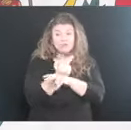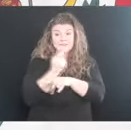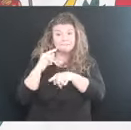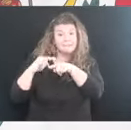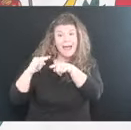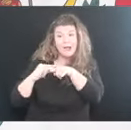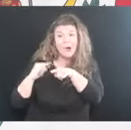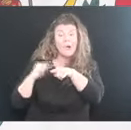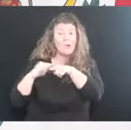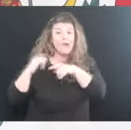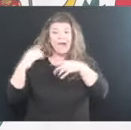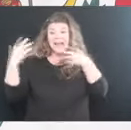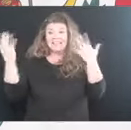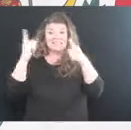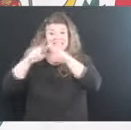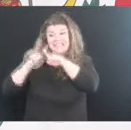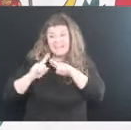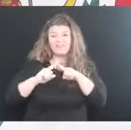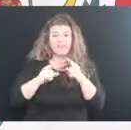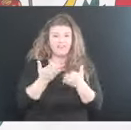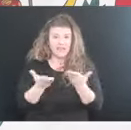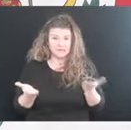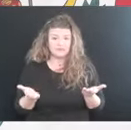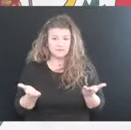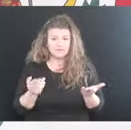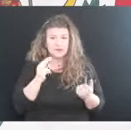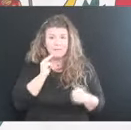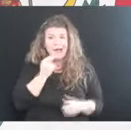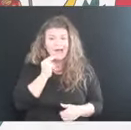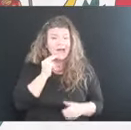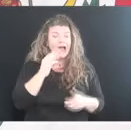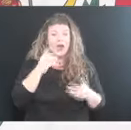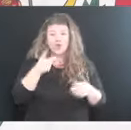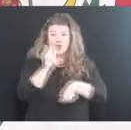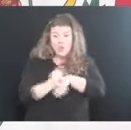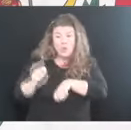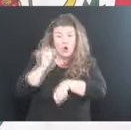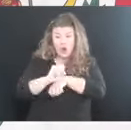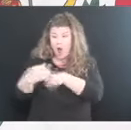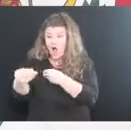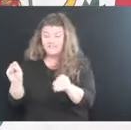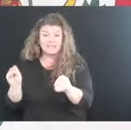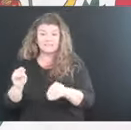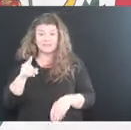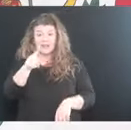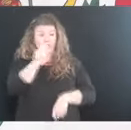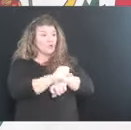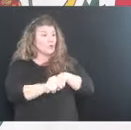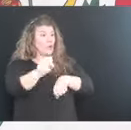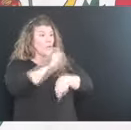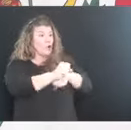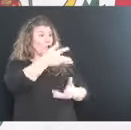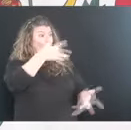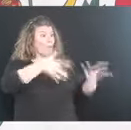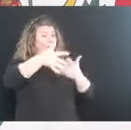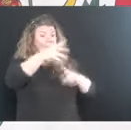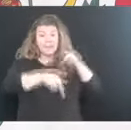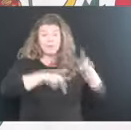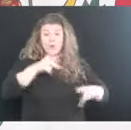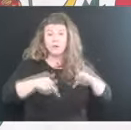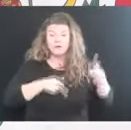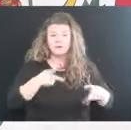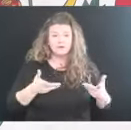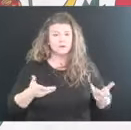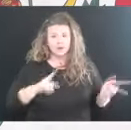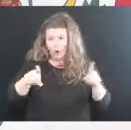using, you know, to all the different things. You know, you work in an office, you work around individuals, you